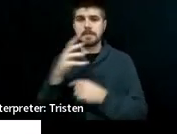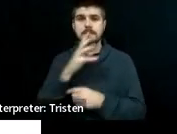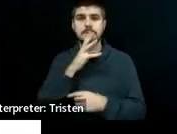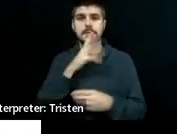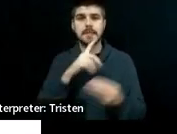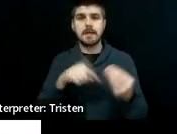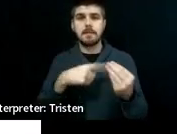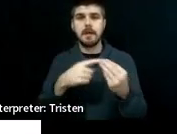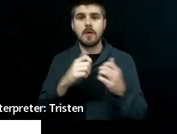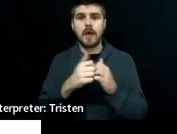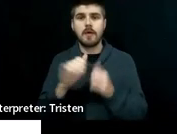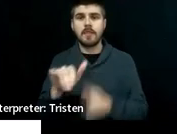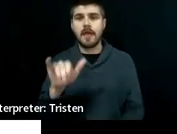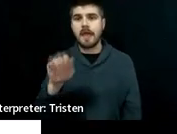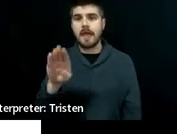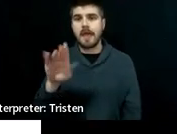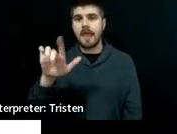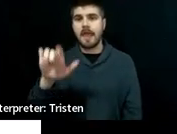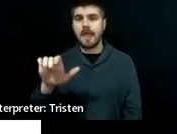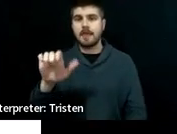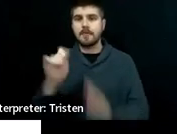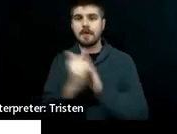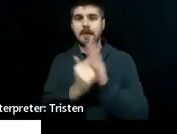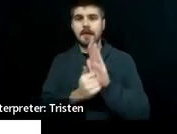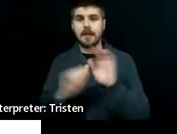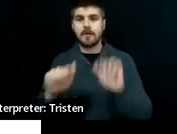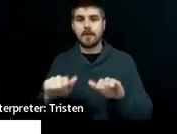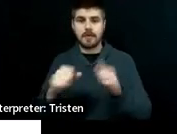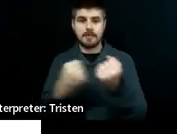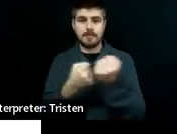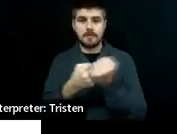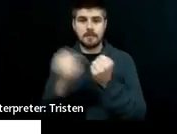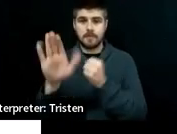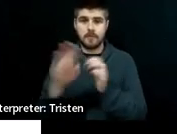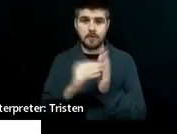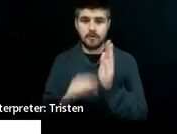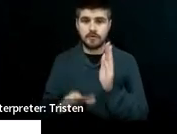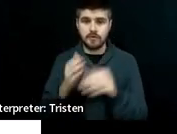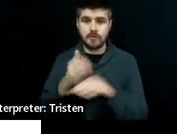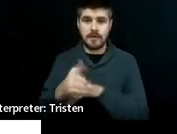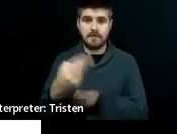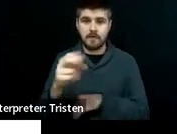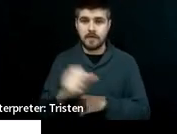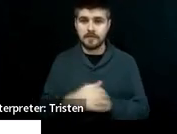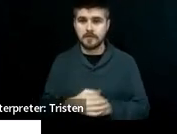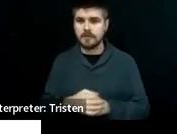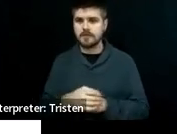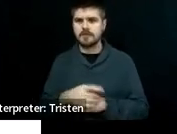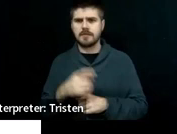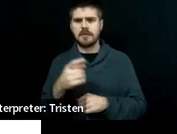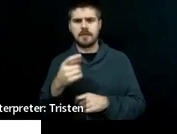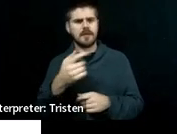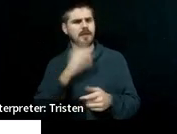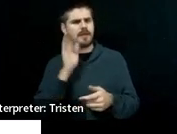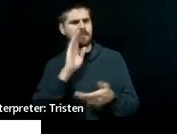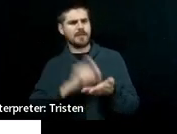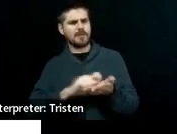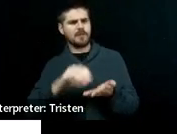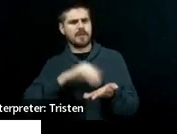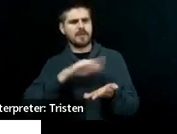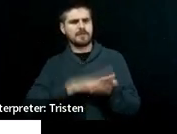account can support your student post-secondary. And remember, I'm going to actually write a note,